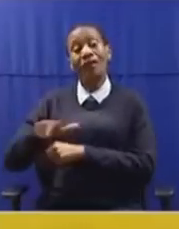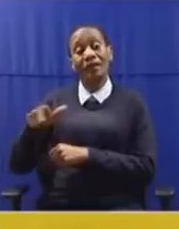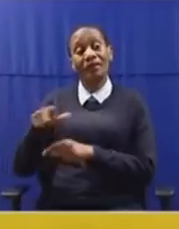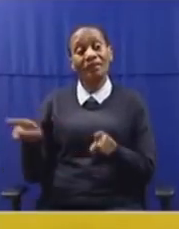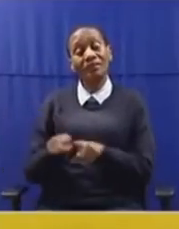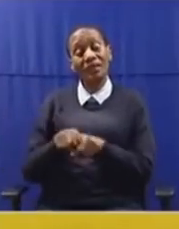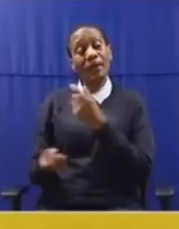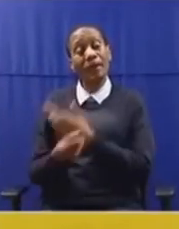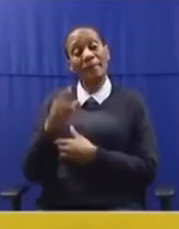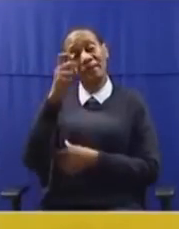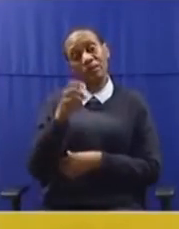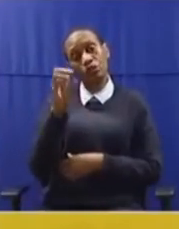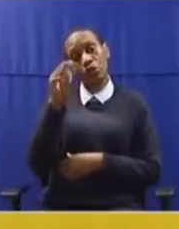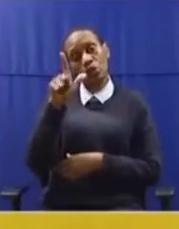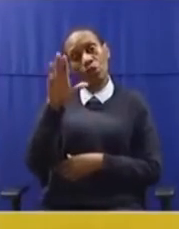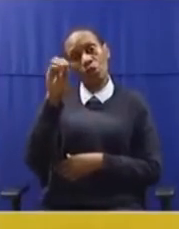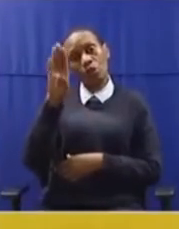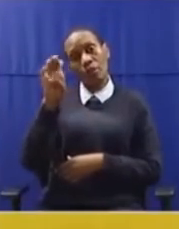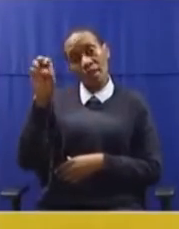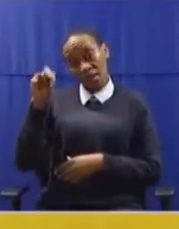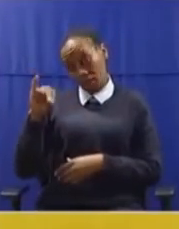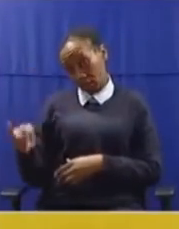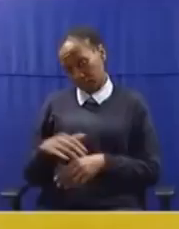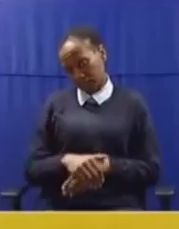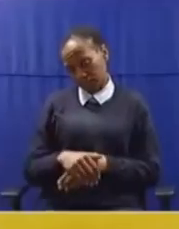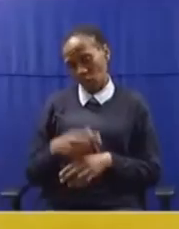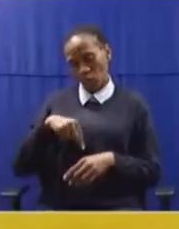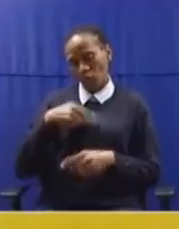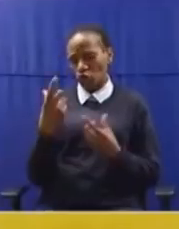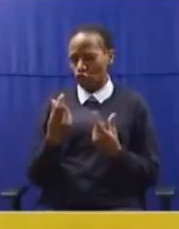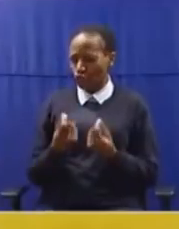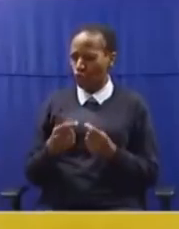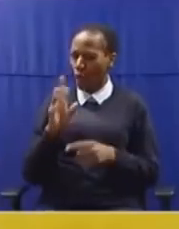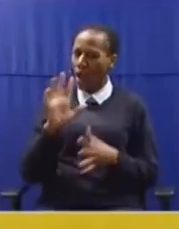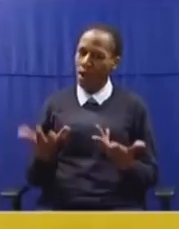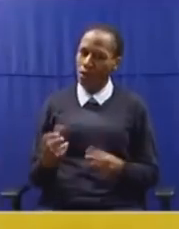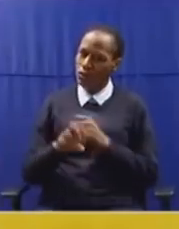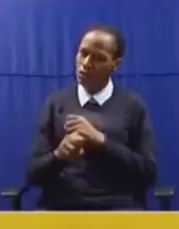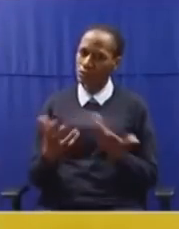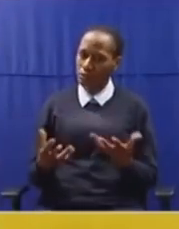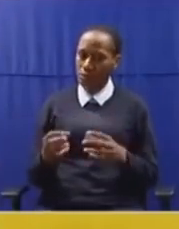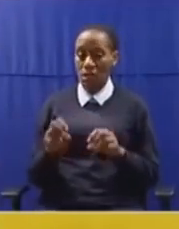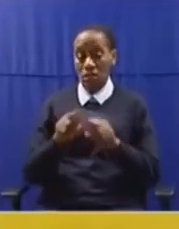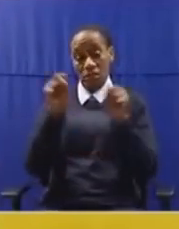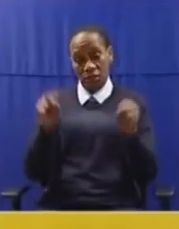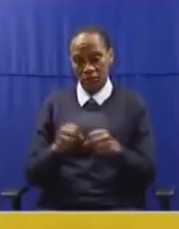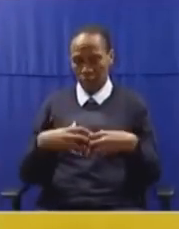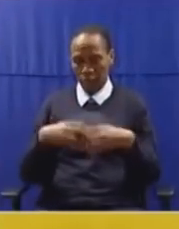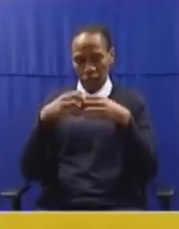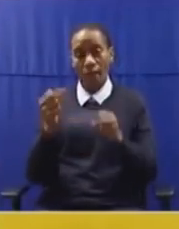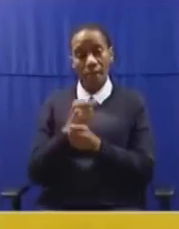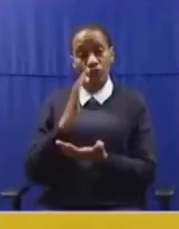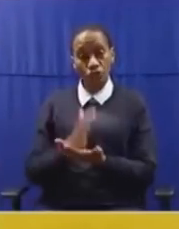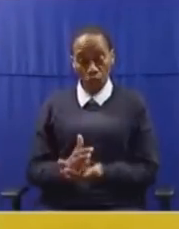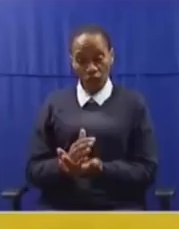of Colobain. To do this properly, must develop a system to land rights registration to ensure that communal